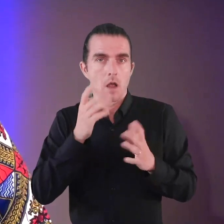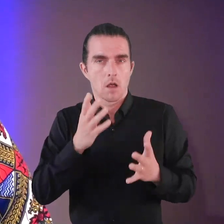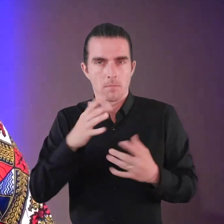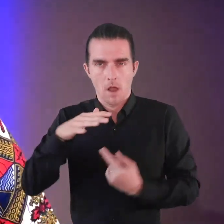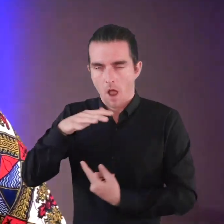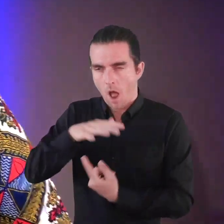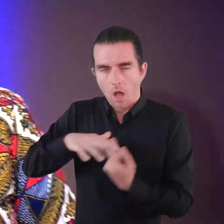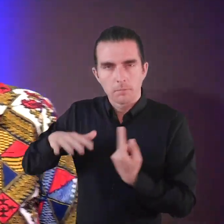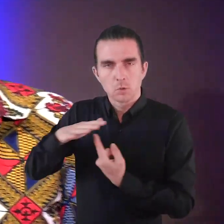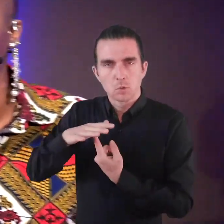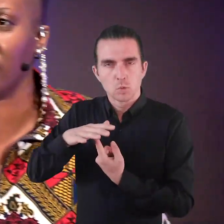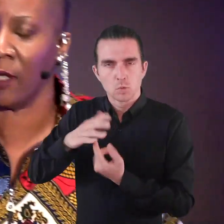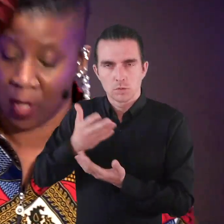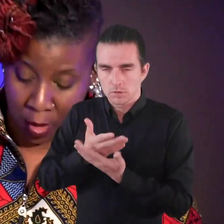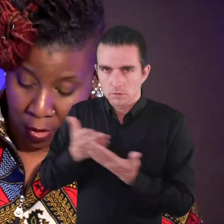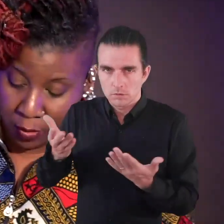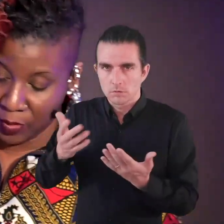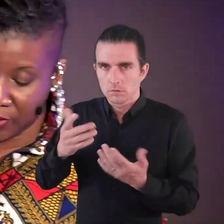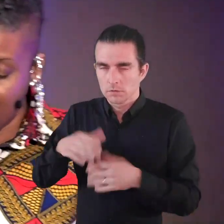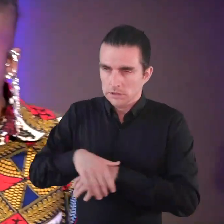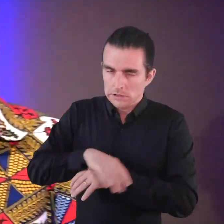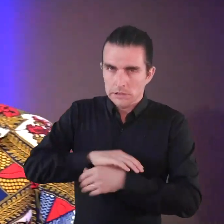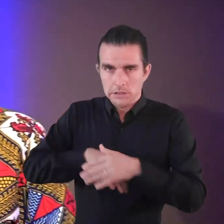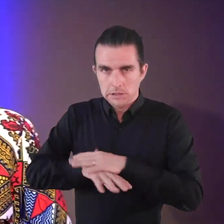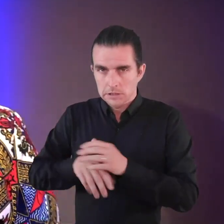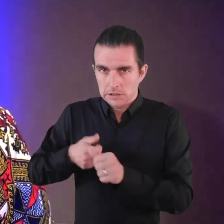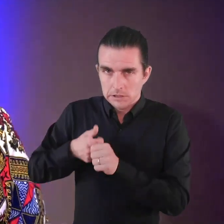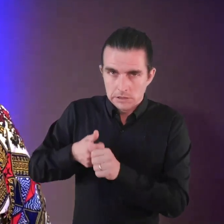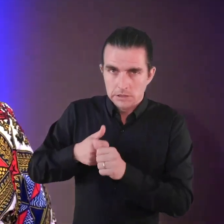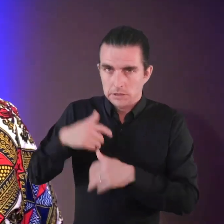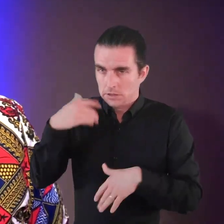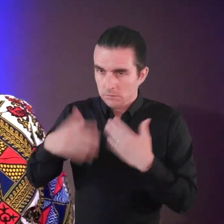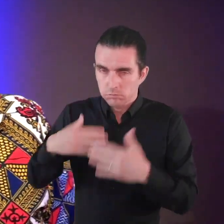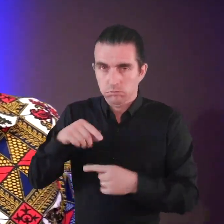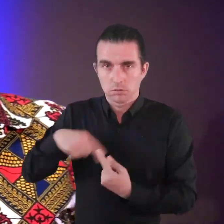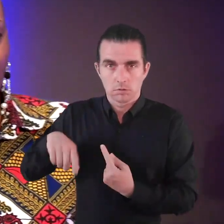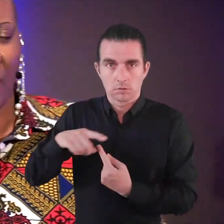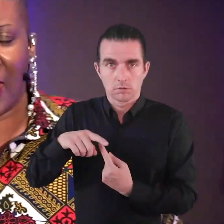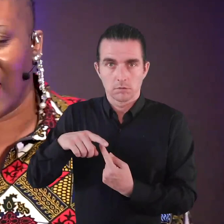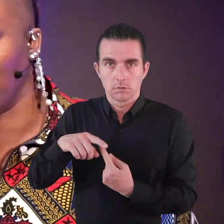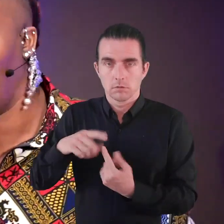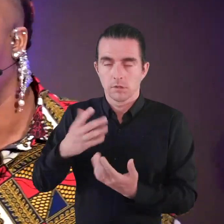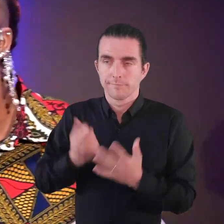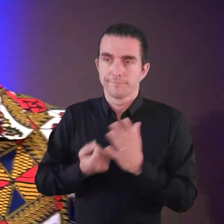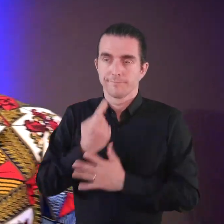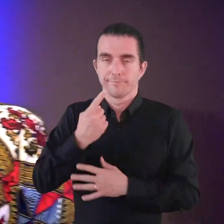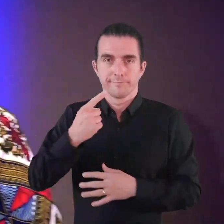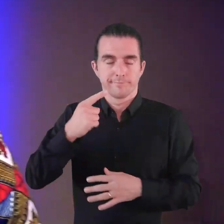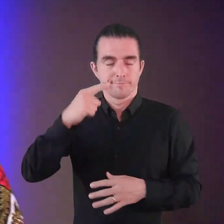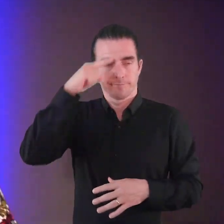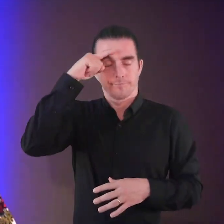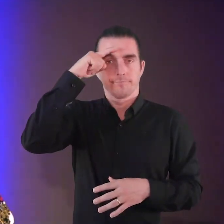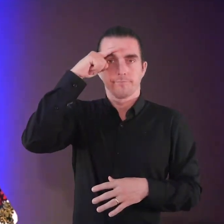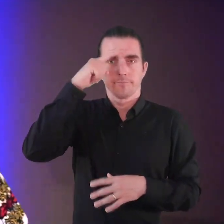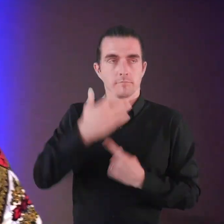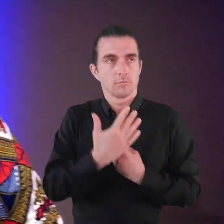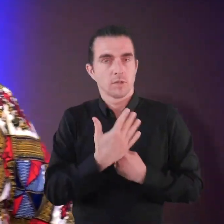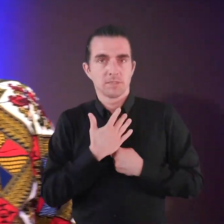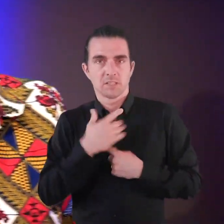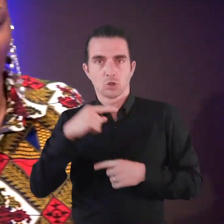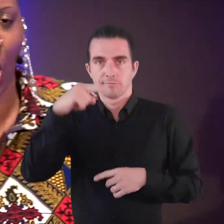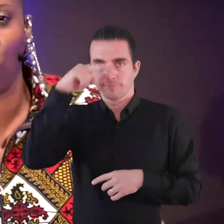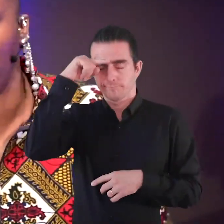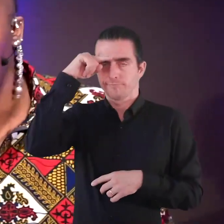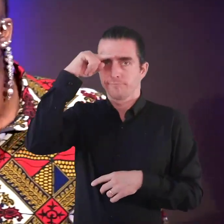But what about those communities whose primary nurturing environment is one beset by trauma and